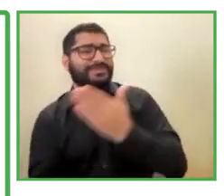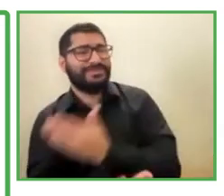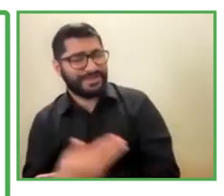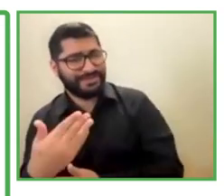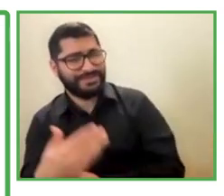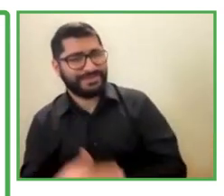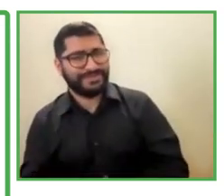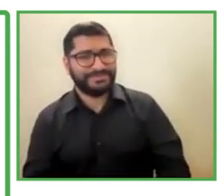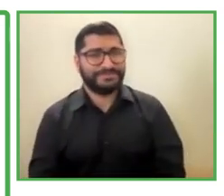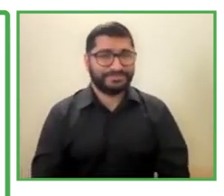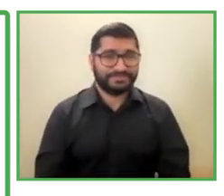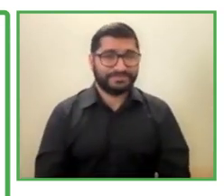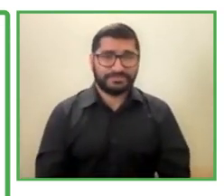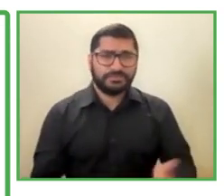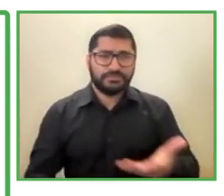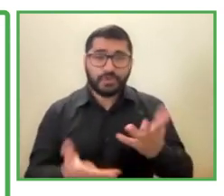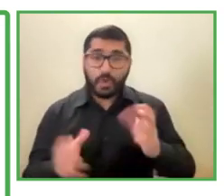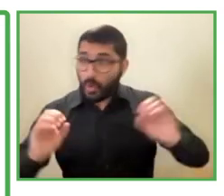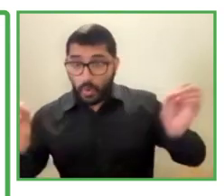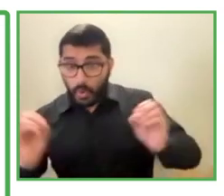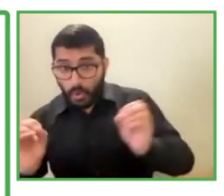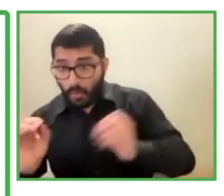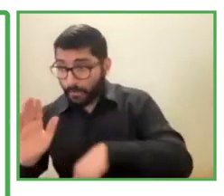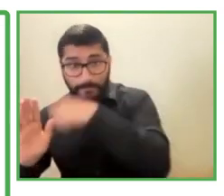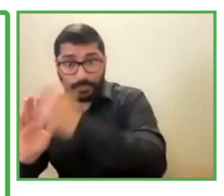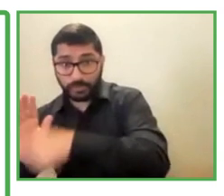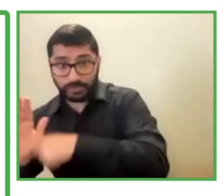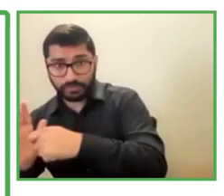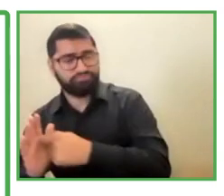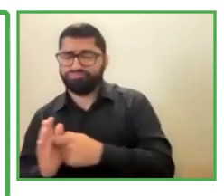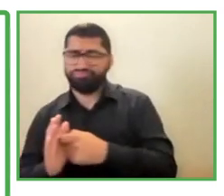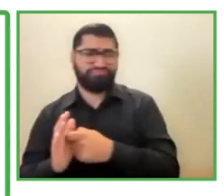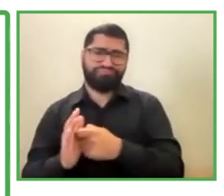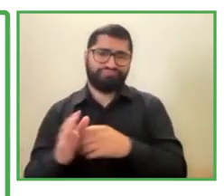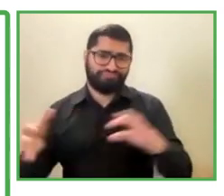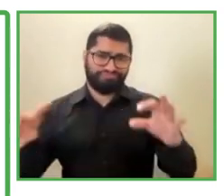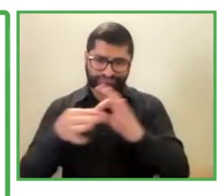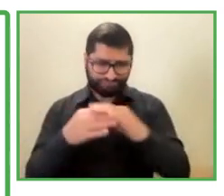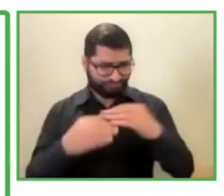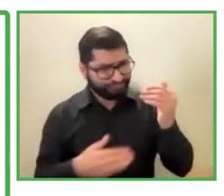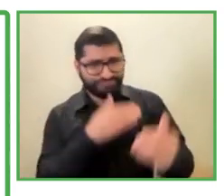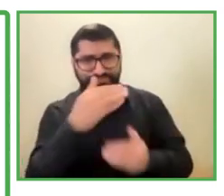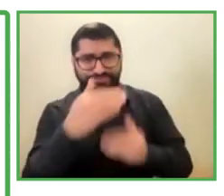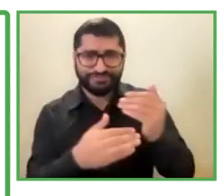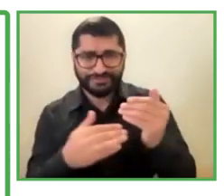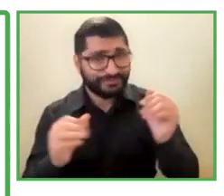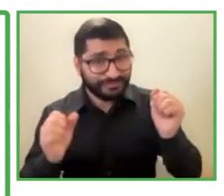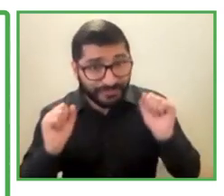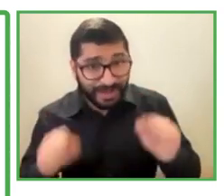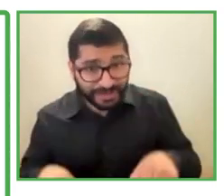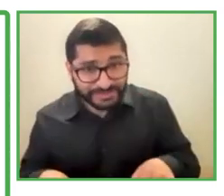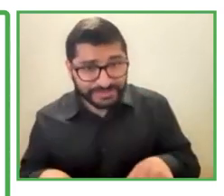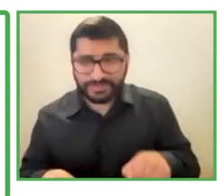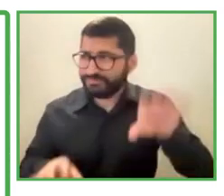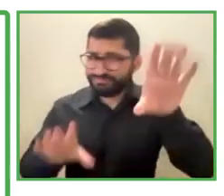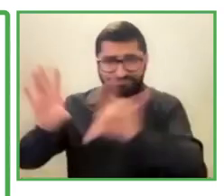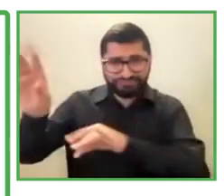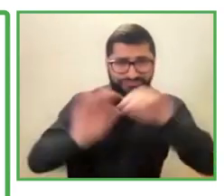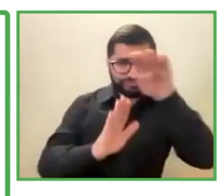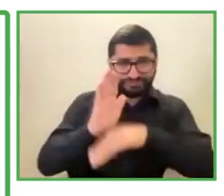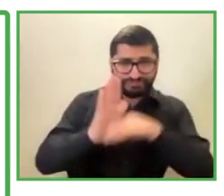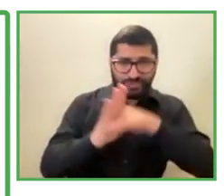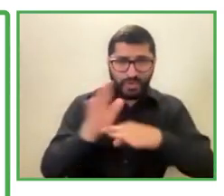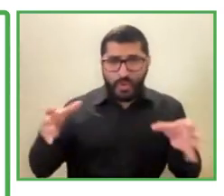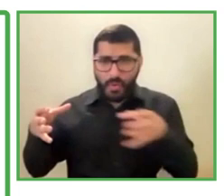that, you know, so they're going to be able to engage with the organization? How are they able to quickly get themselves deployed back